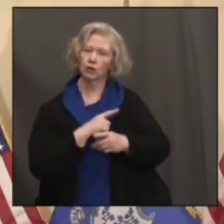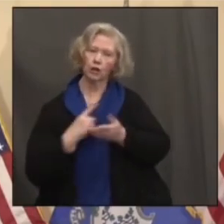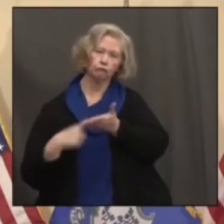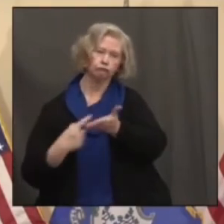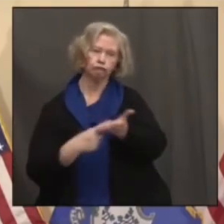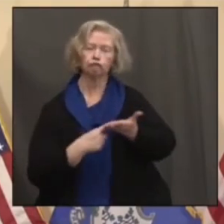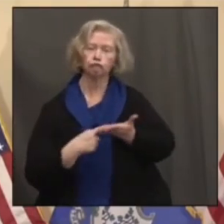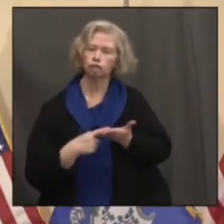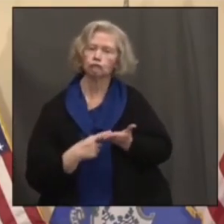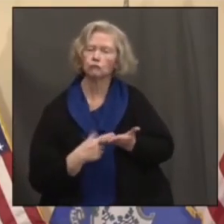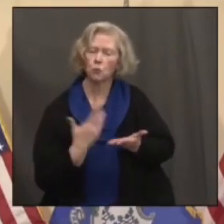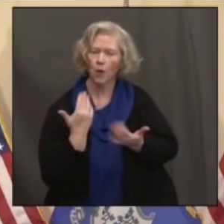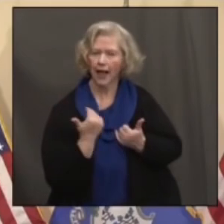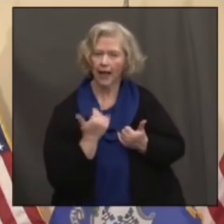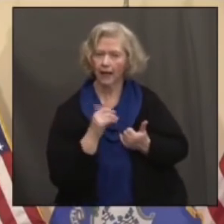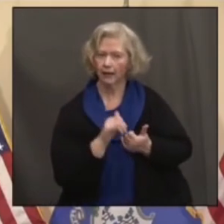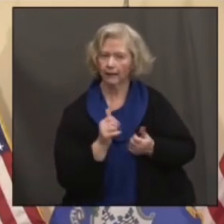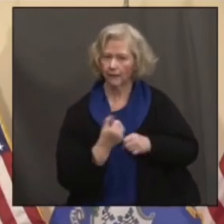along those lines?